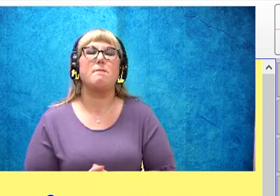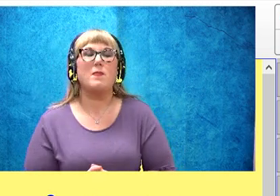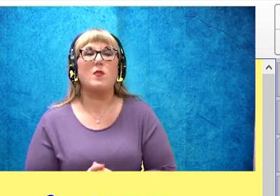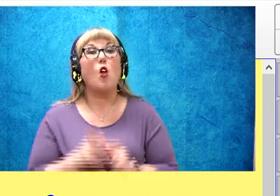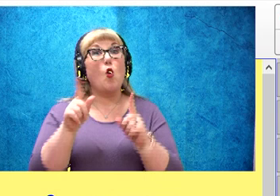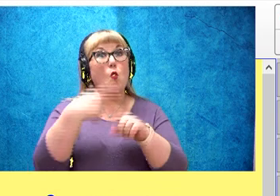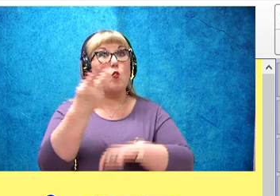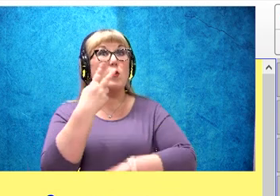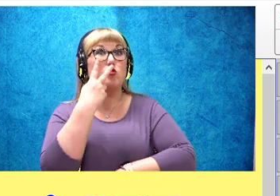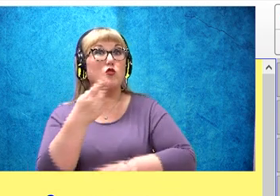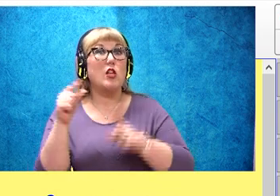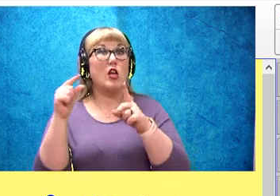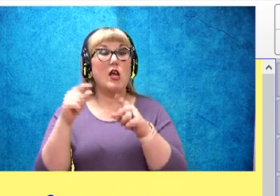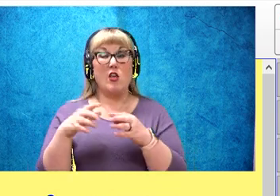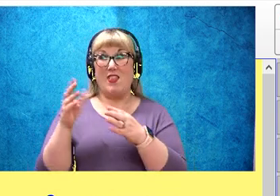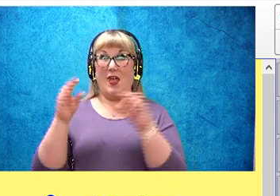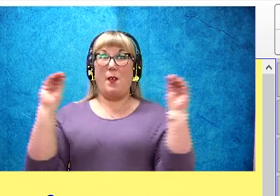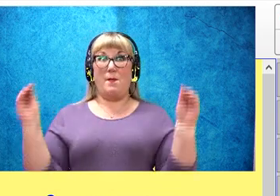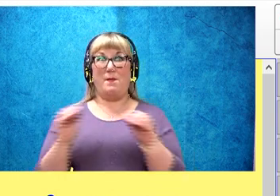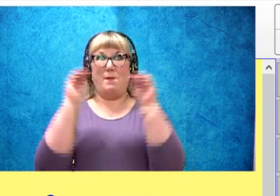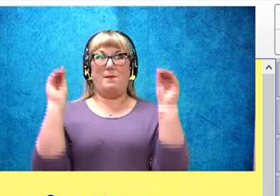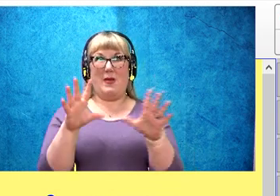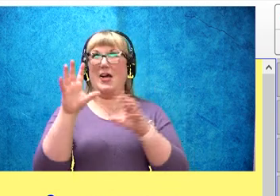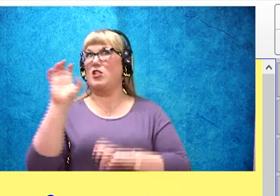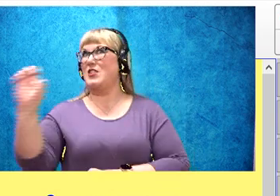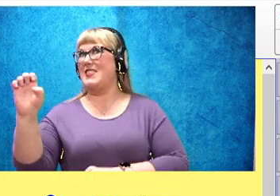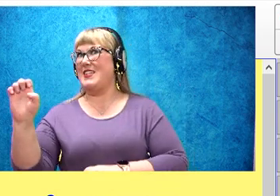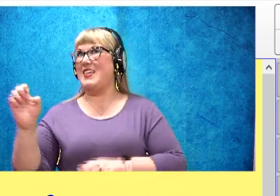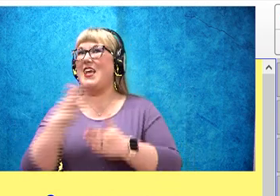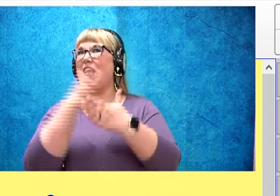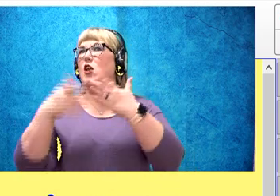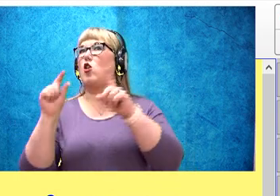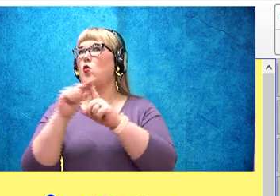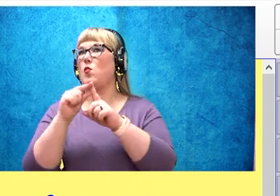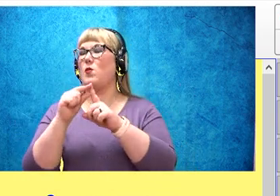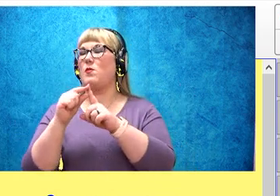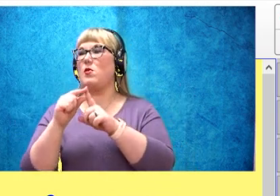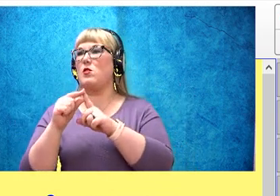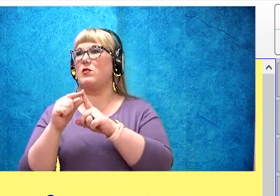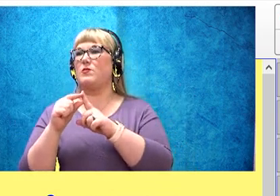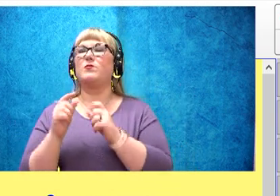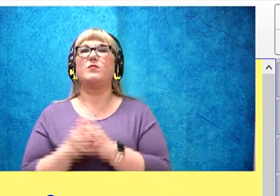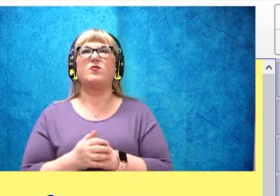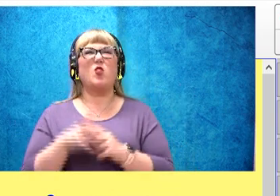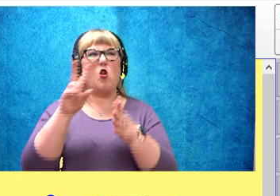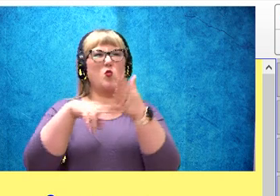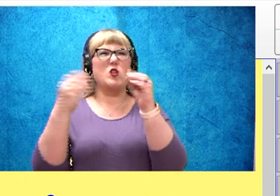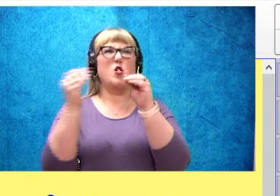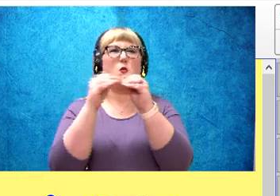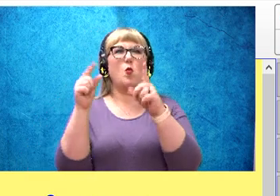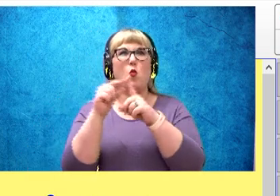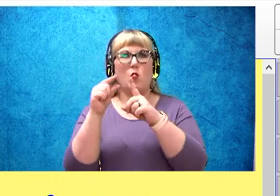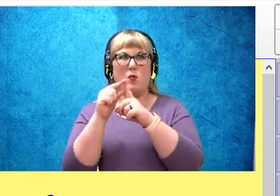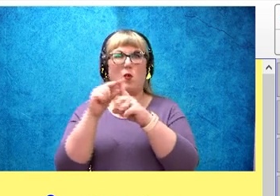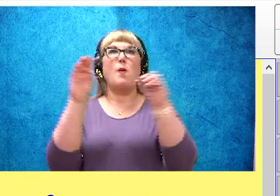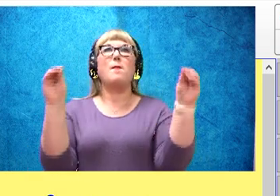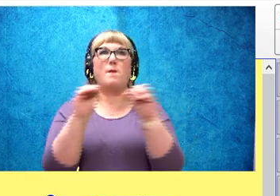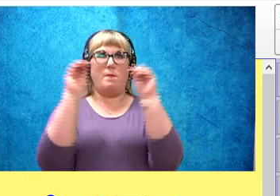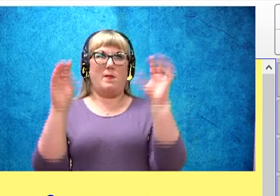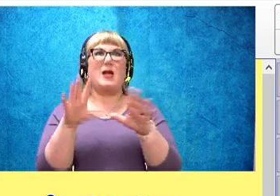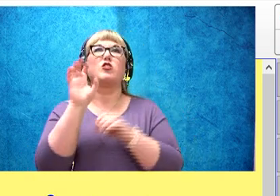see Magic E at the end of a word, it's going to give the power to the vowel to say its name. Let's read some more words with Magic E.